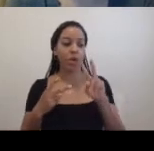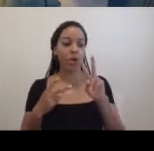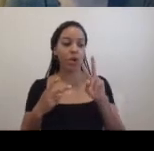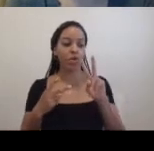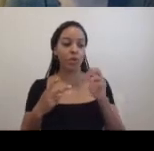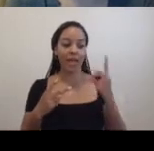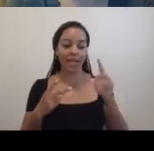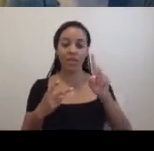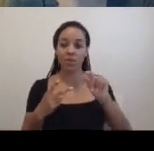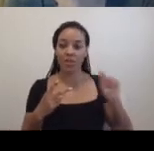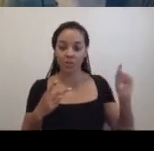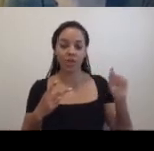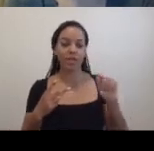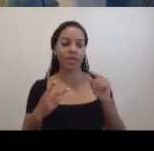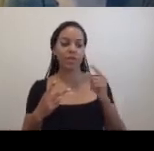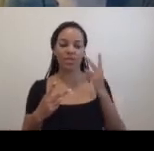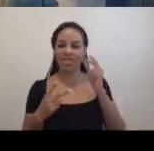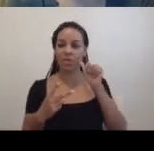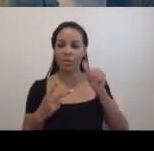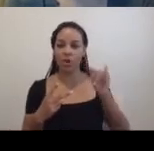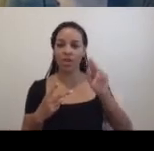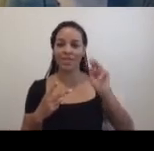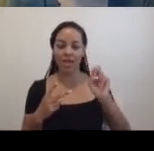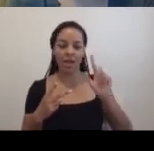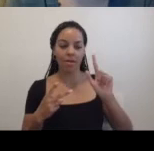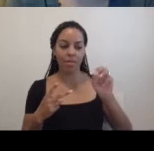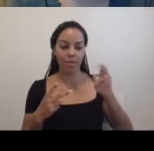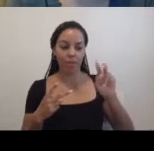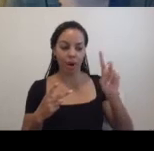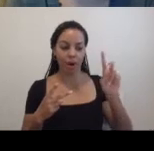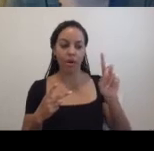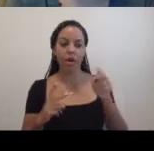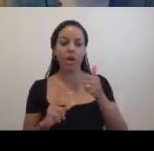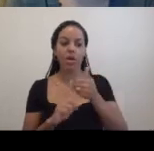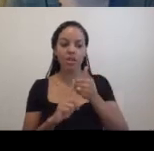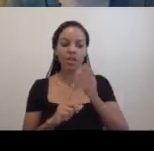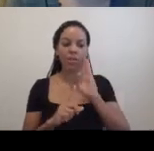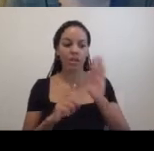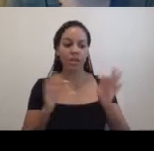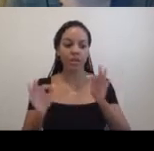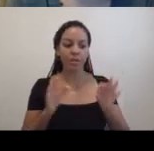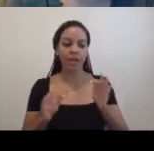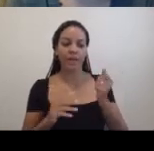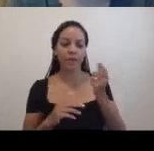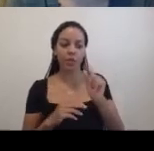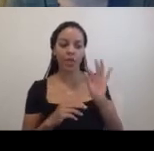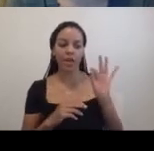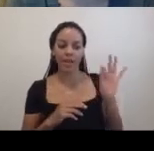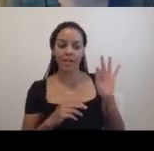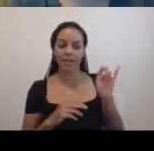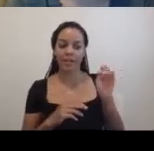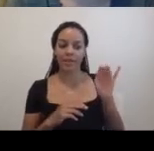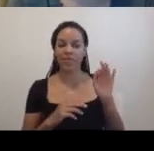Emily Jasir tomorrow, whose short-term residency took place during the Verilis Center Forum 2019 as part of a gathering of an